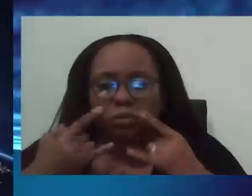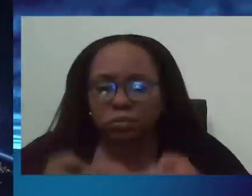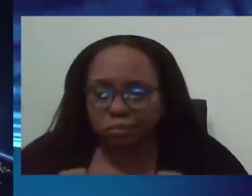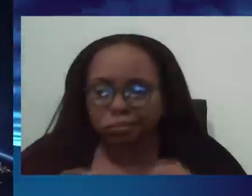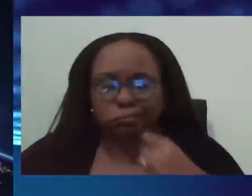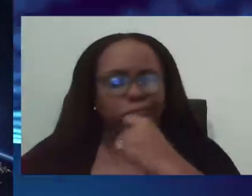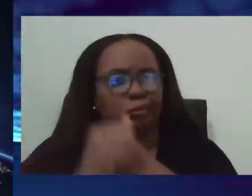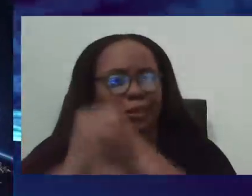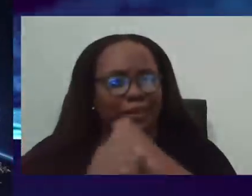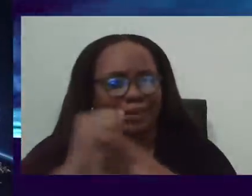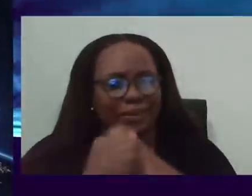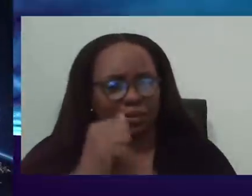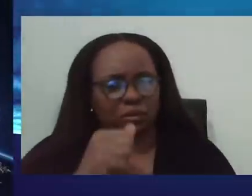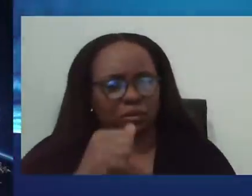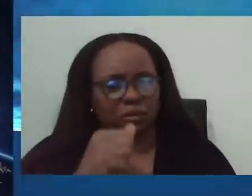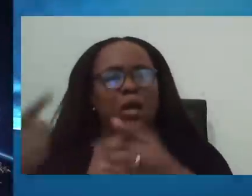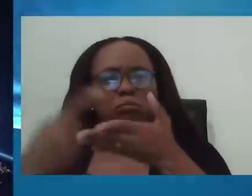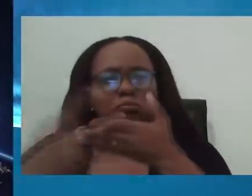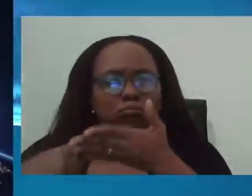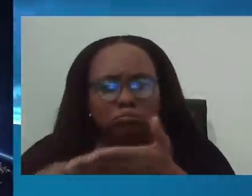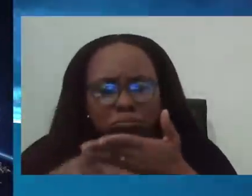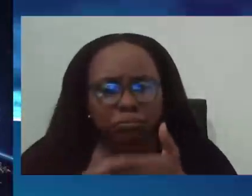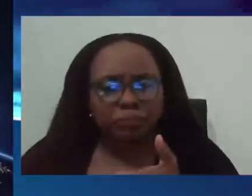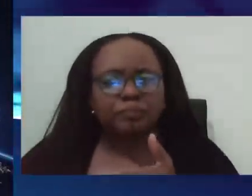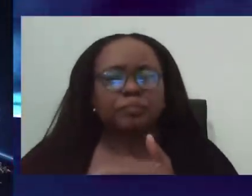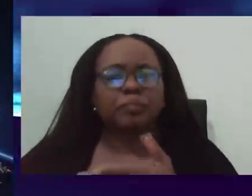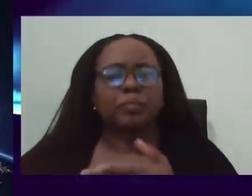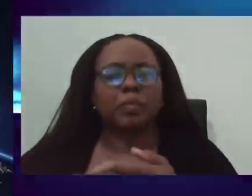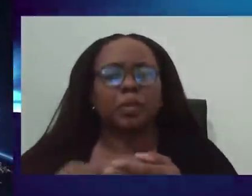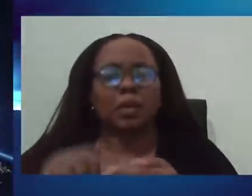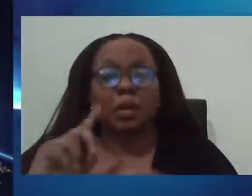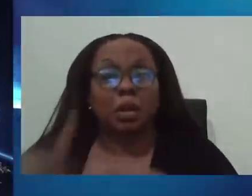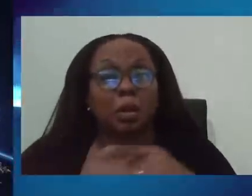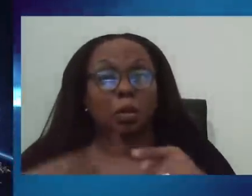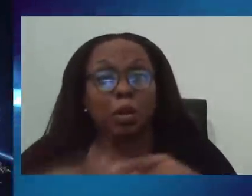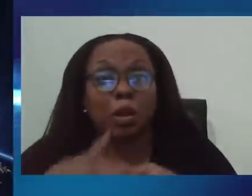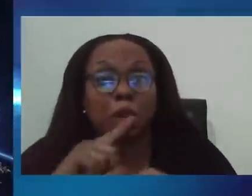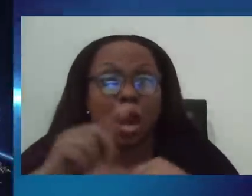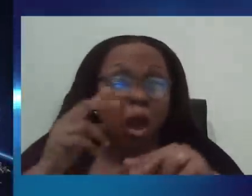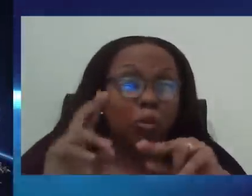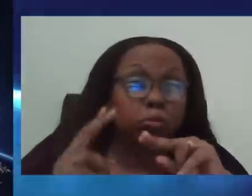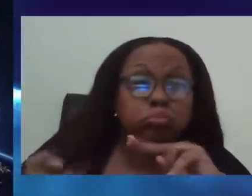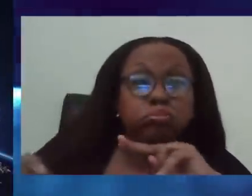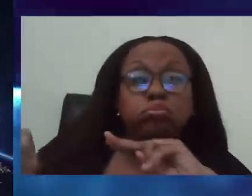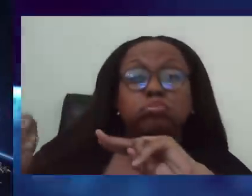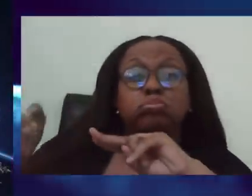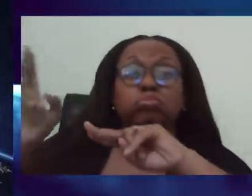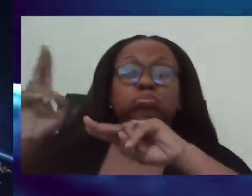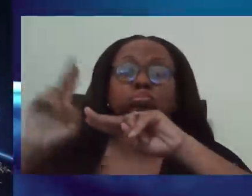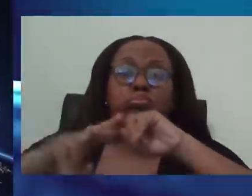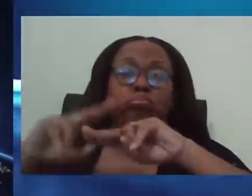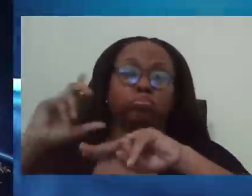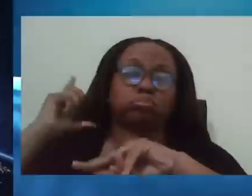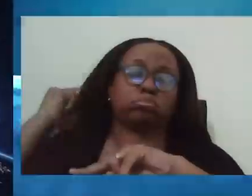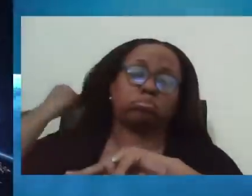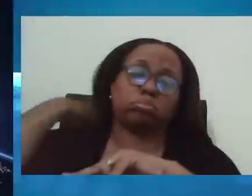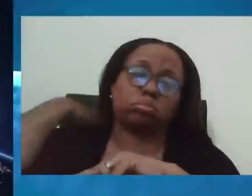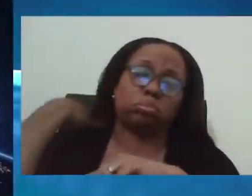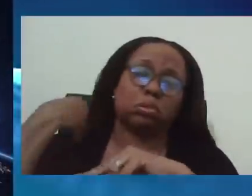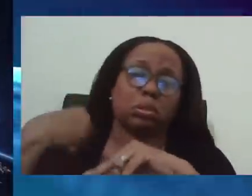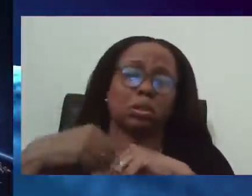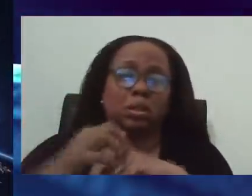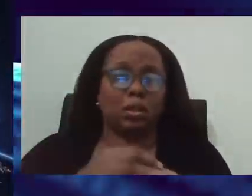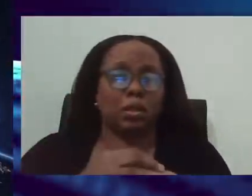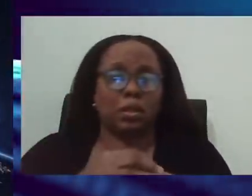discussion in terms of what happens when we get to X amount of persons in community where, again, the physical human resource